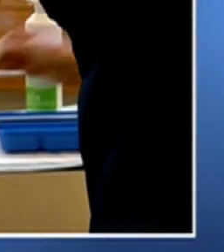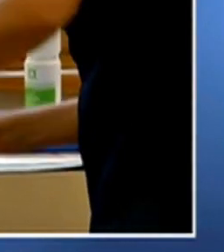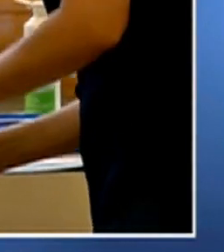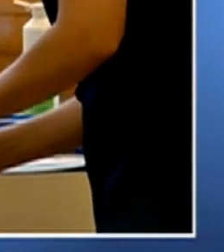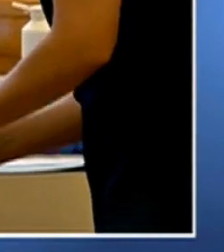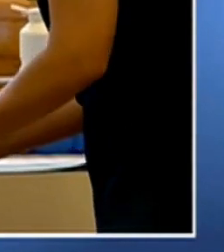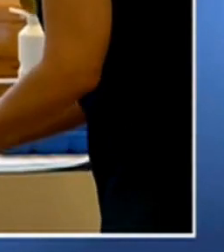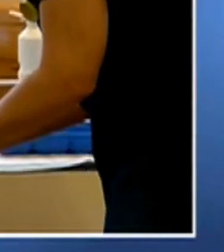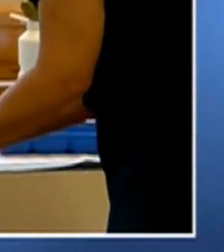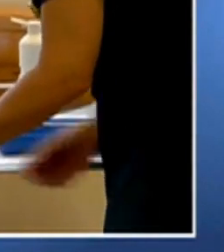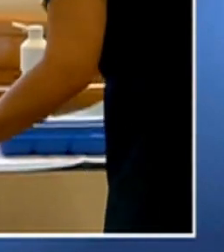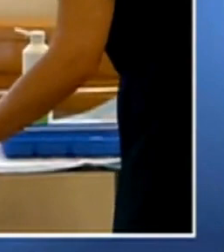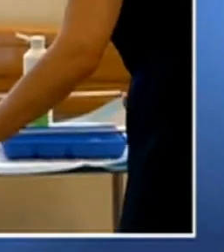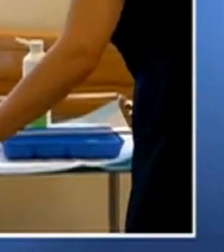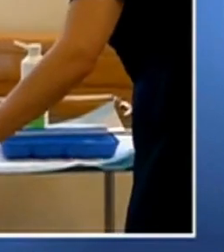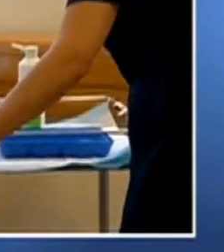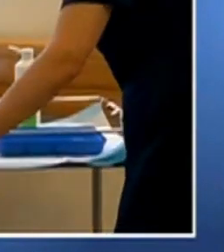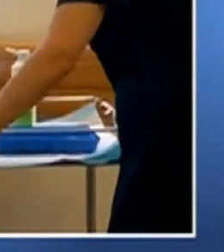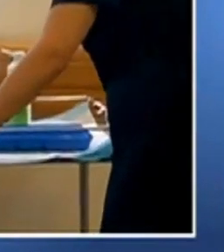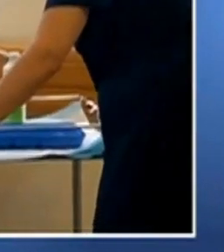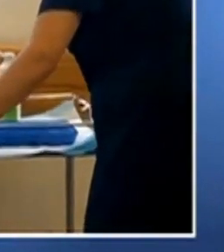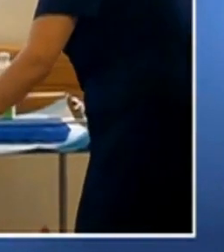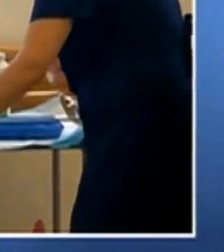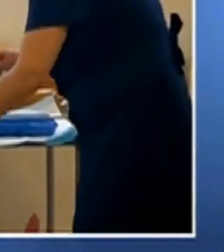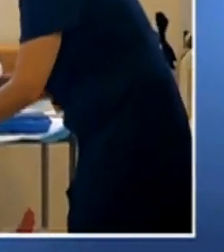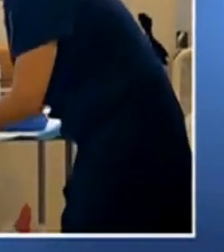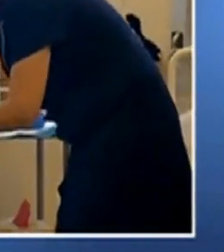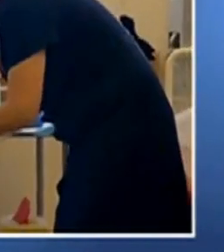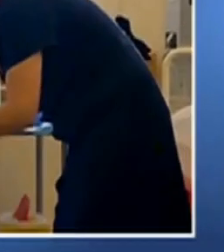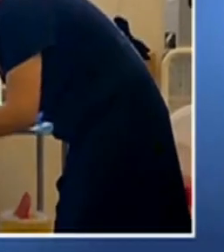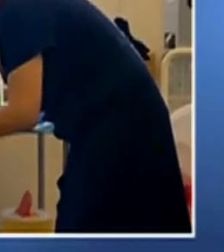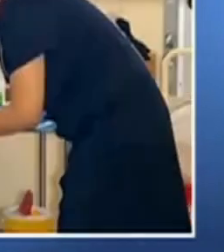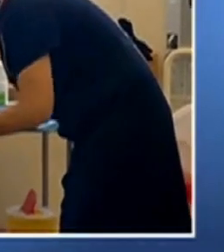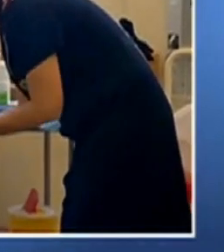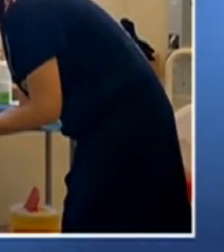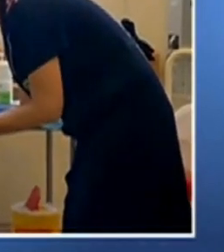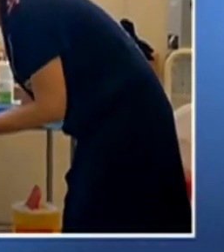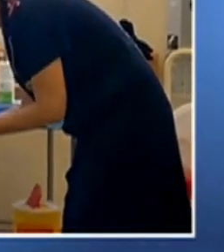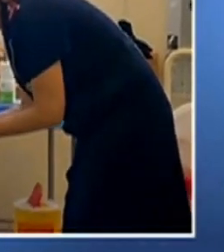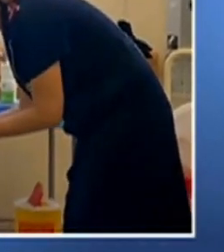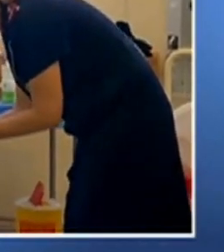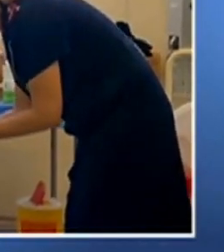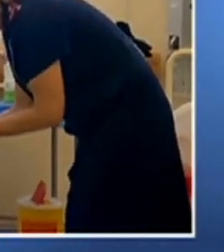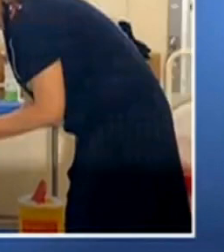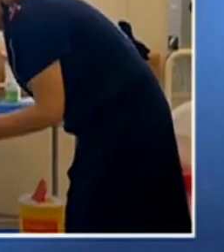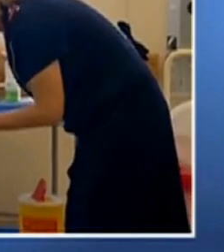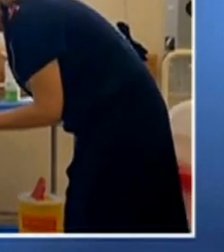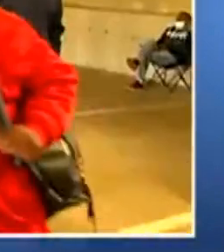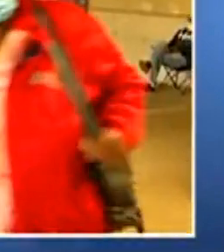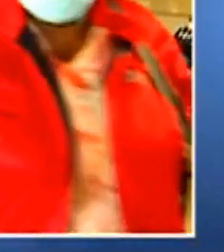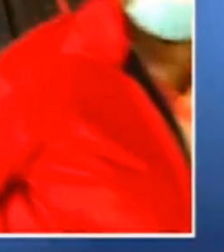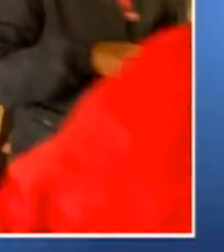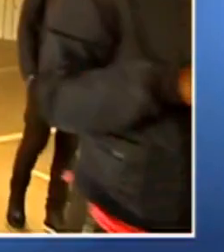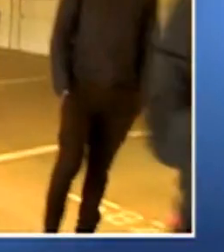to receiving the COVID vaccination. Dr. Berg, South Africa plans to delay the second dose of Pfizer vaccine by up to three